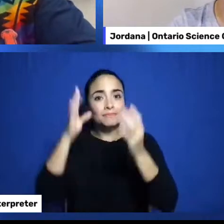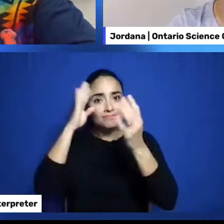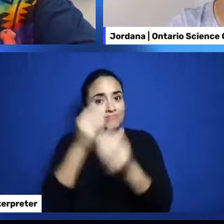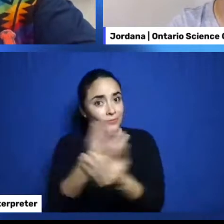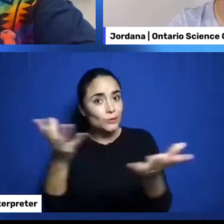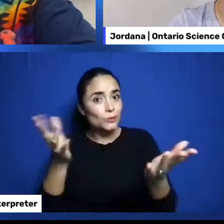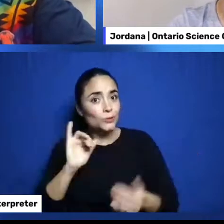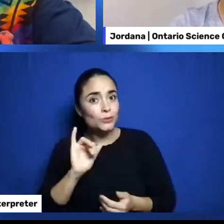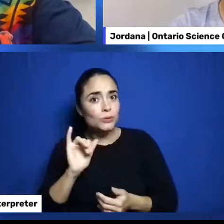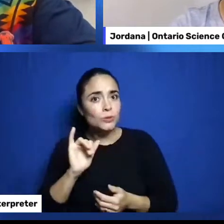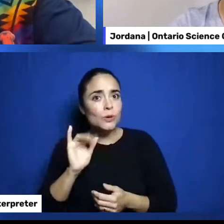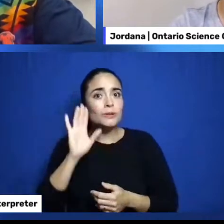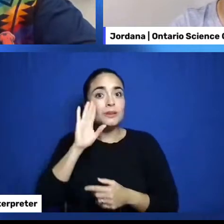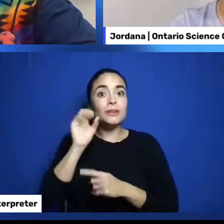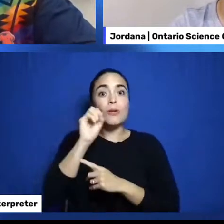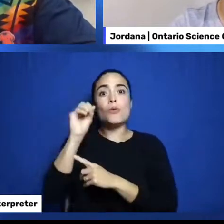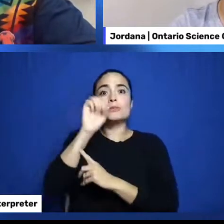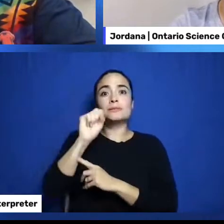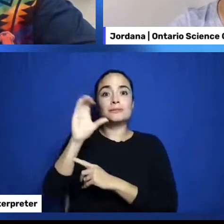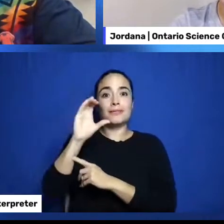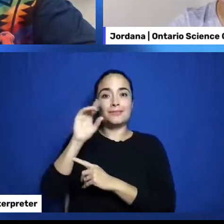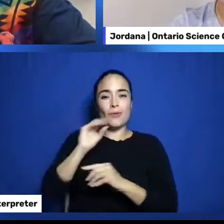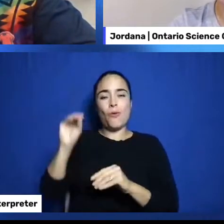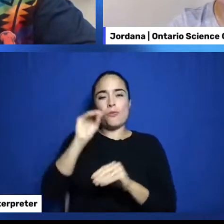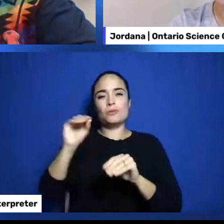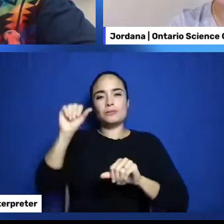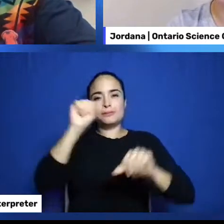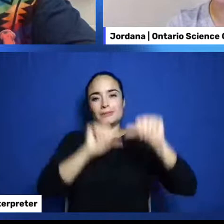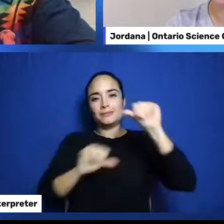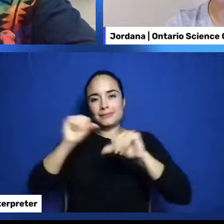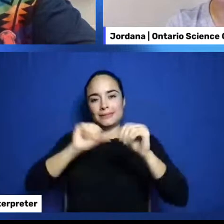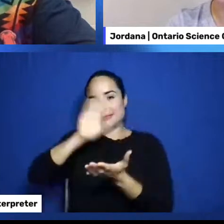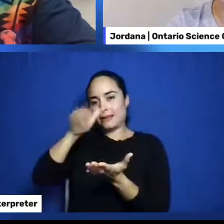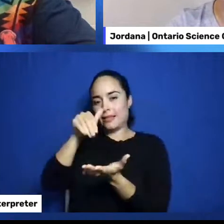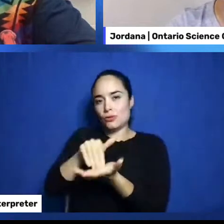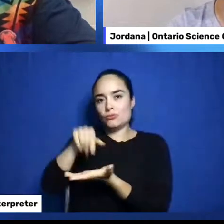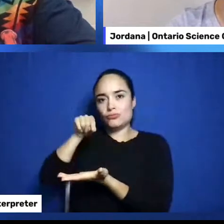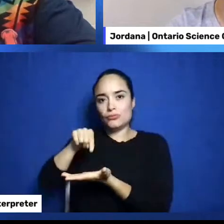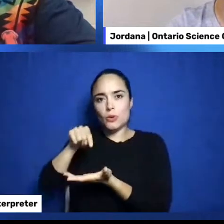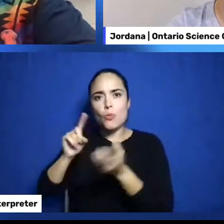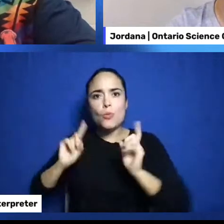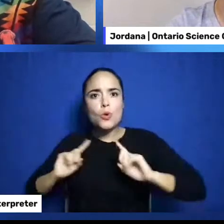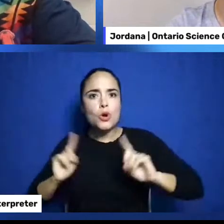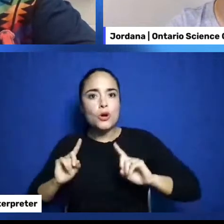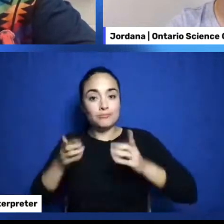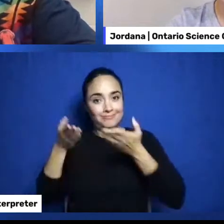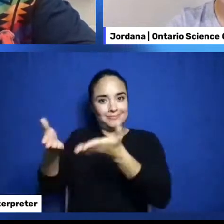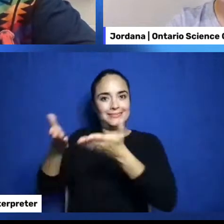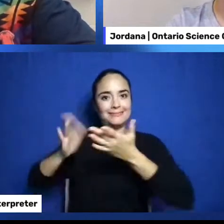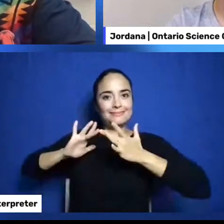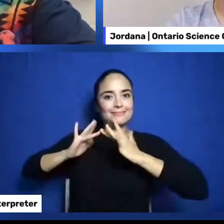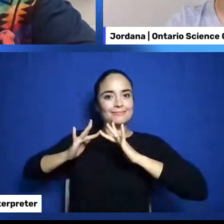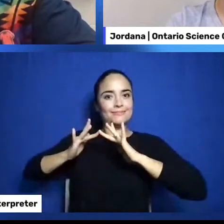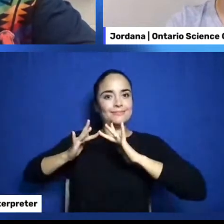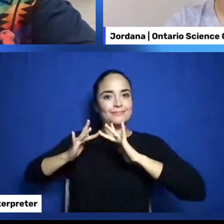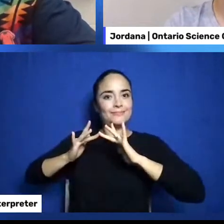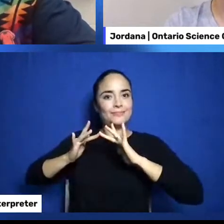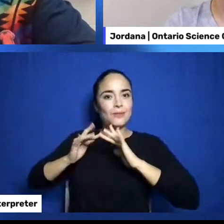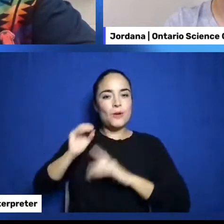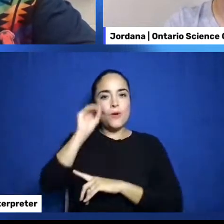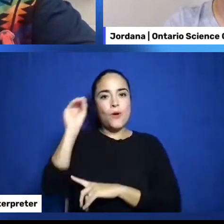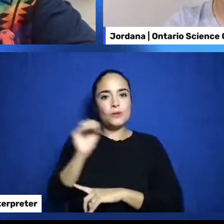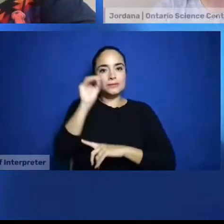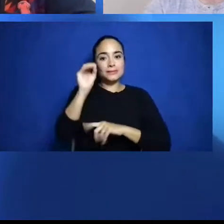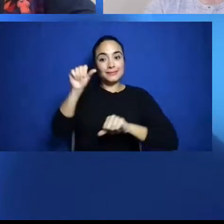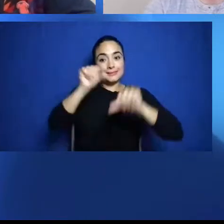including this one. And other great science content on our website. OntarioScienceCenter.ca Don't forget to like,